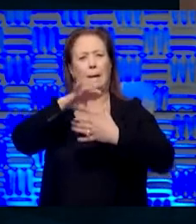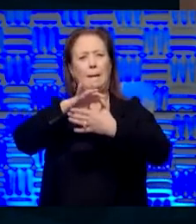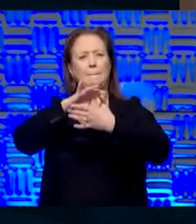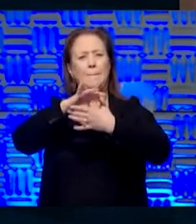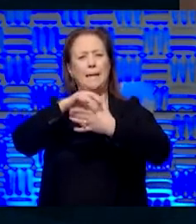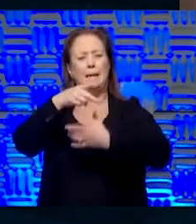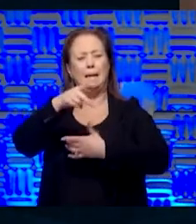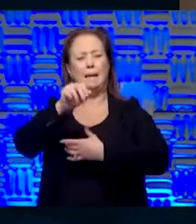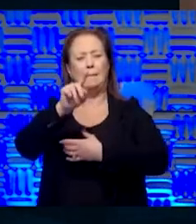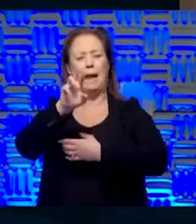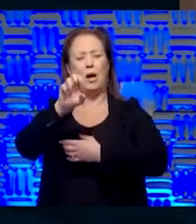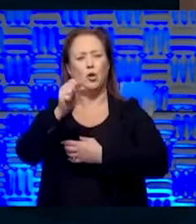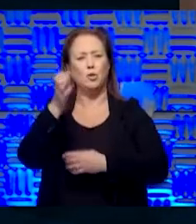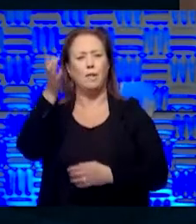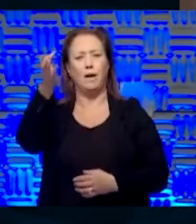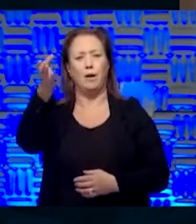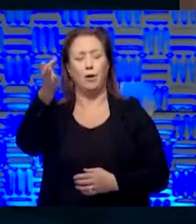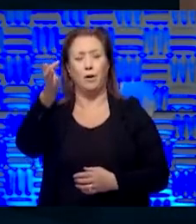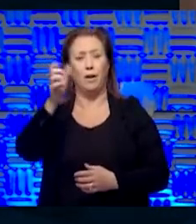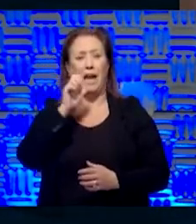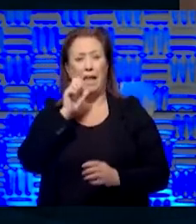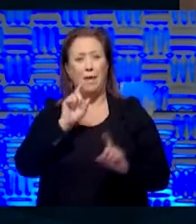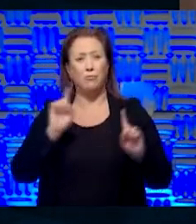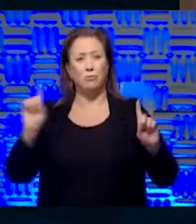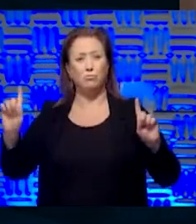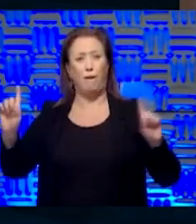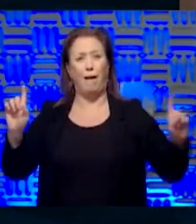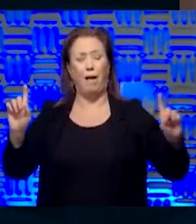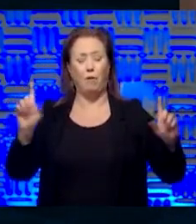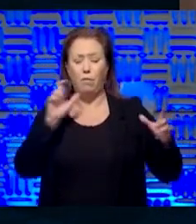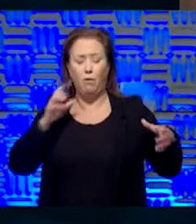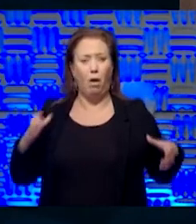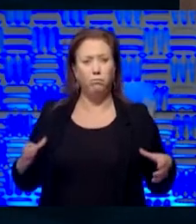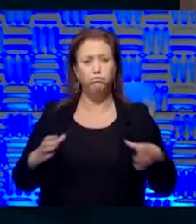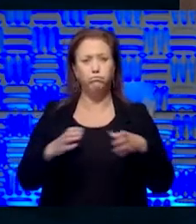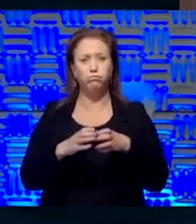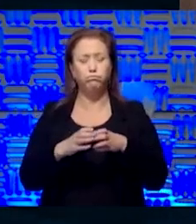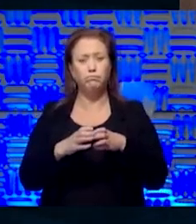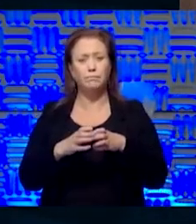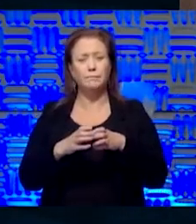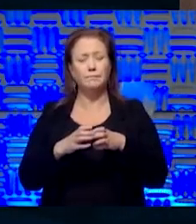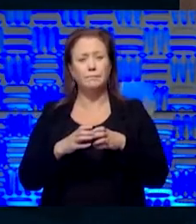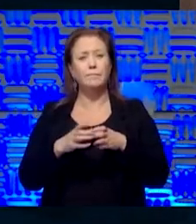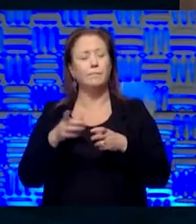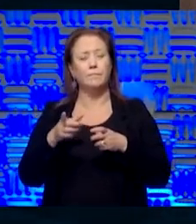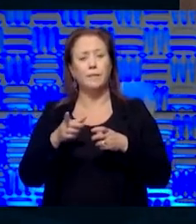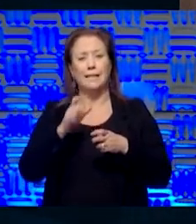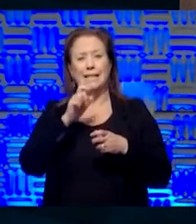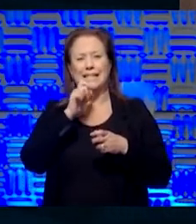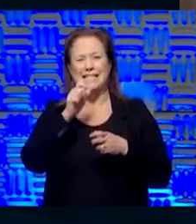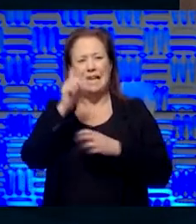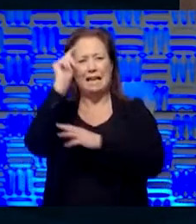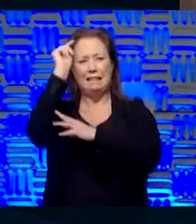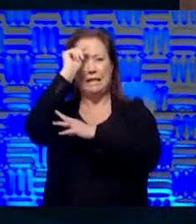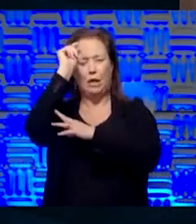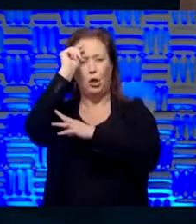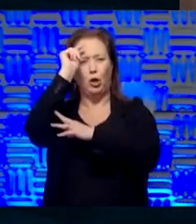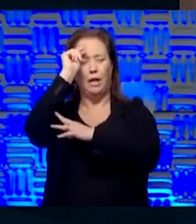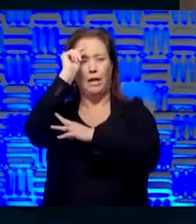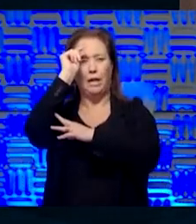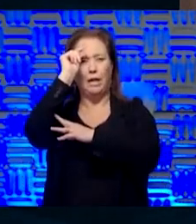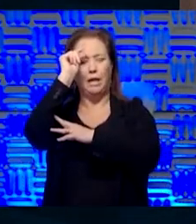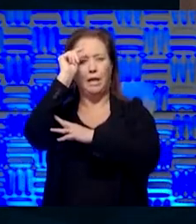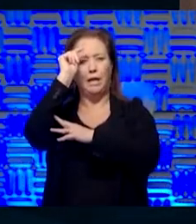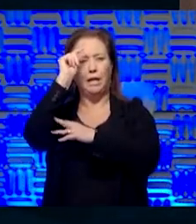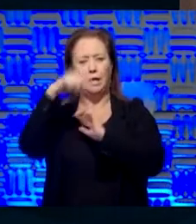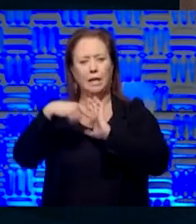in there. They're not as close together as people packed together flooding the streets. This is not a theory. It's